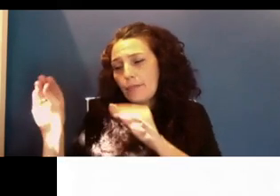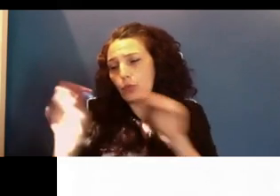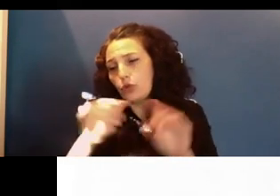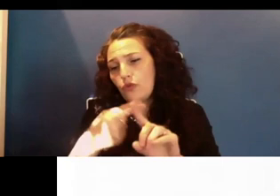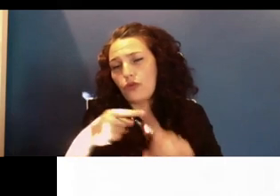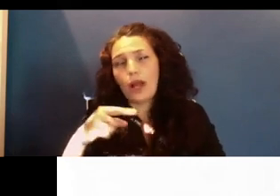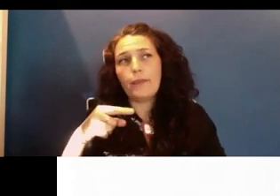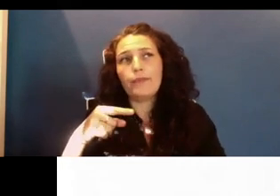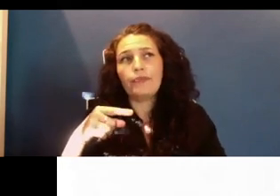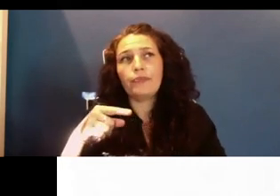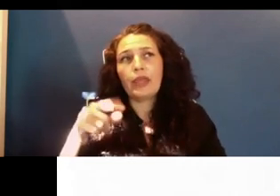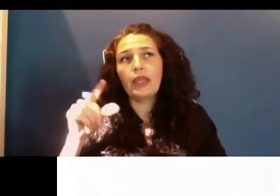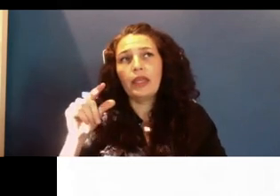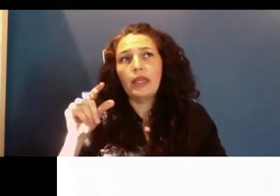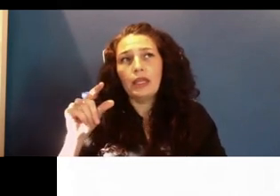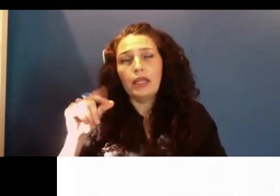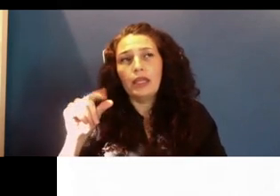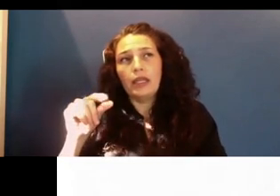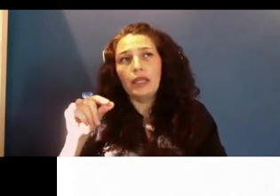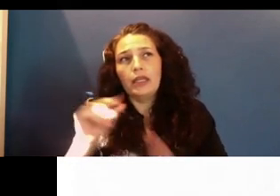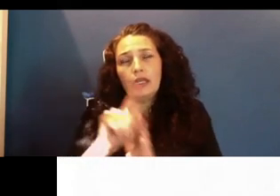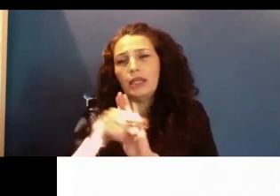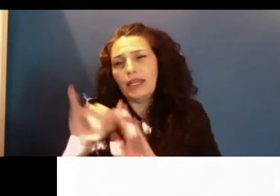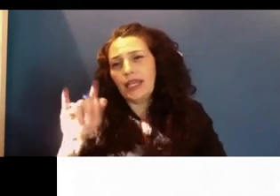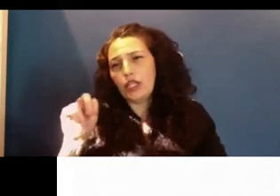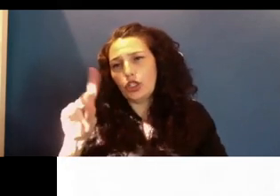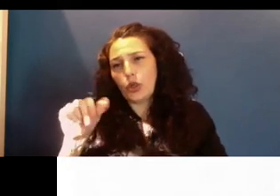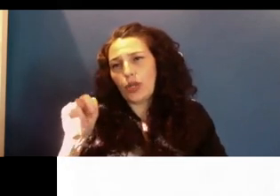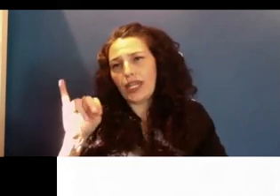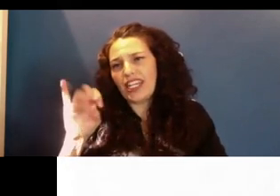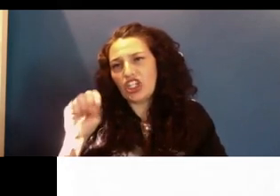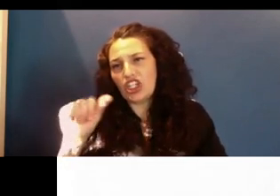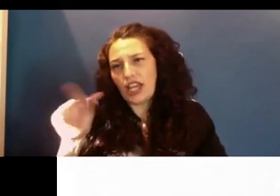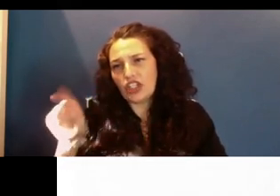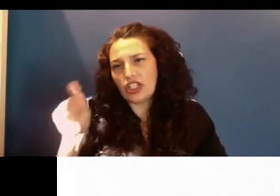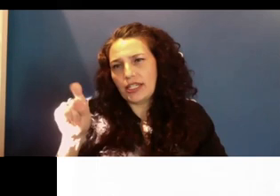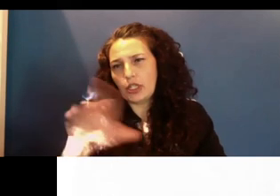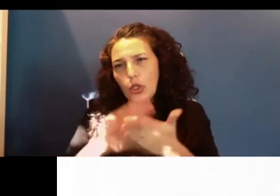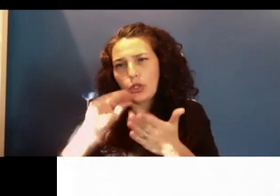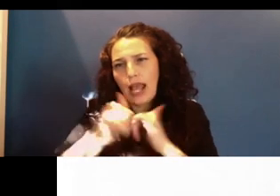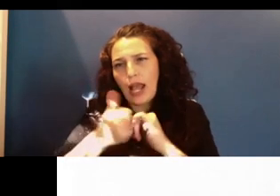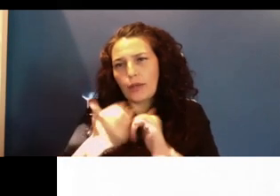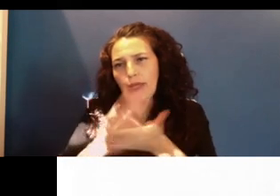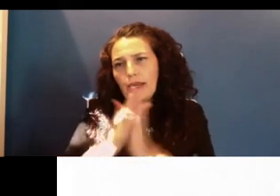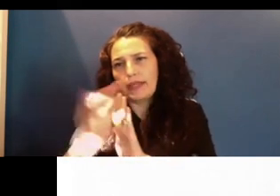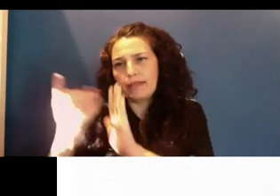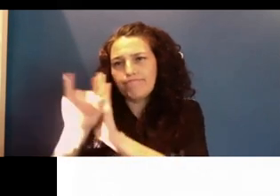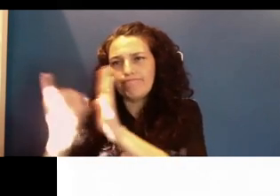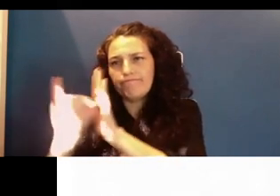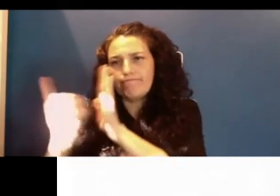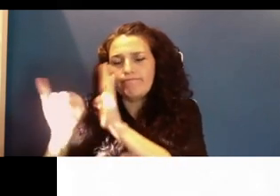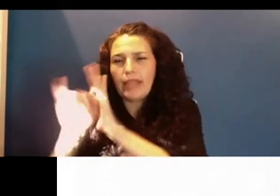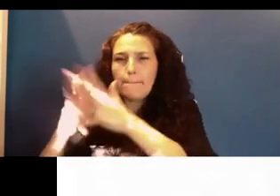to learn how to be an American and learn to develop a new identity in this new land, while also trying